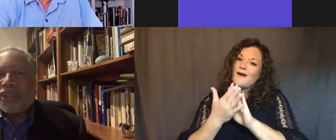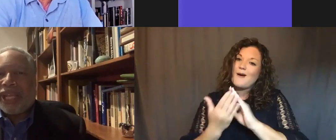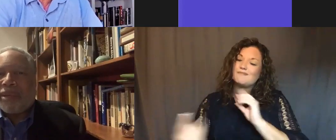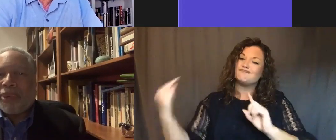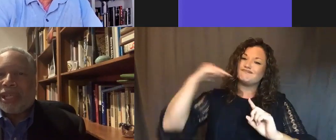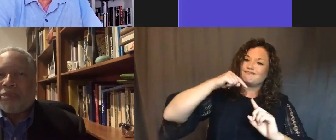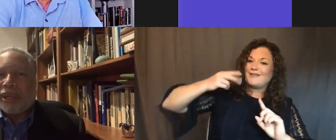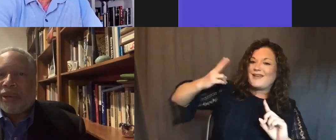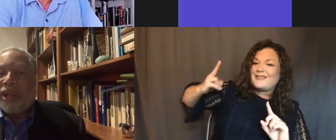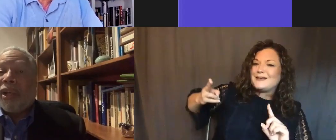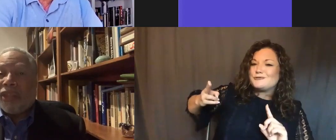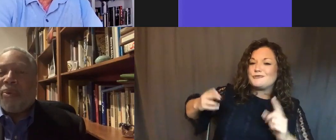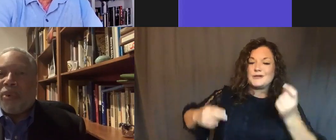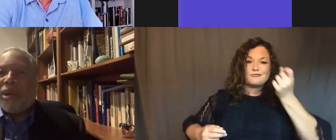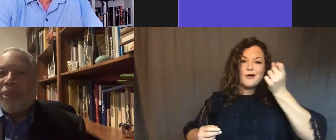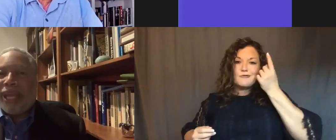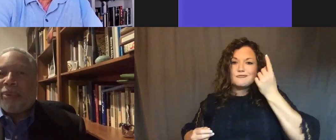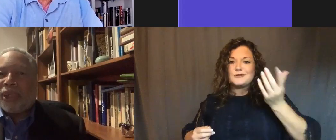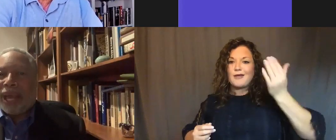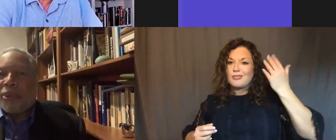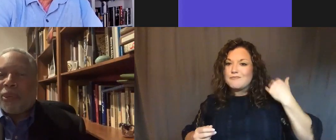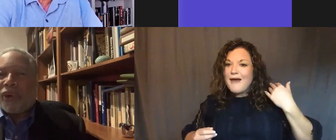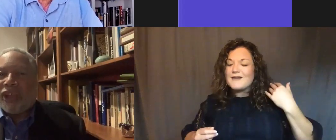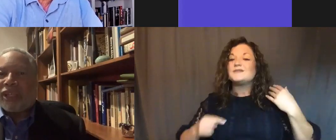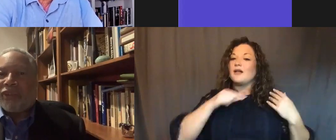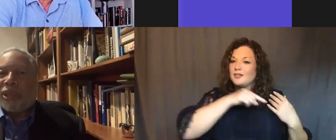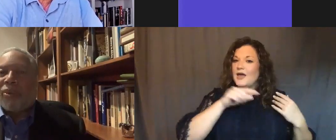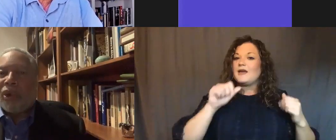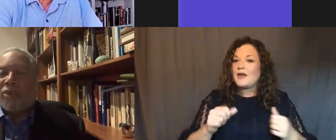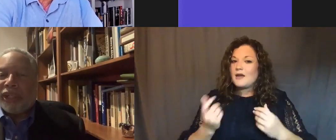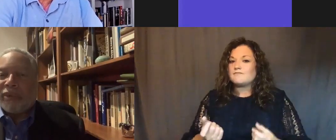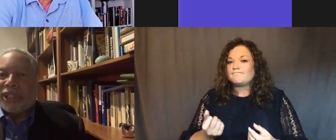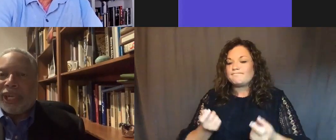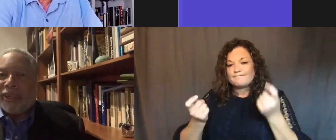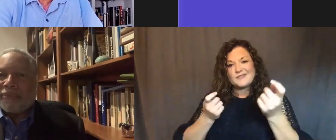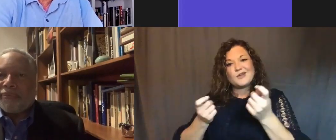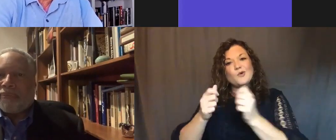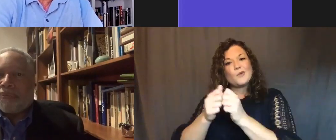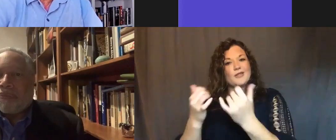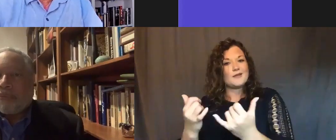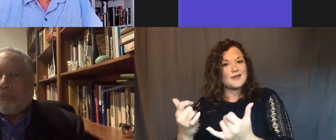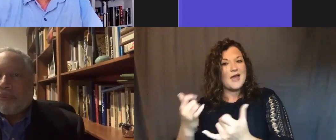understand the past better, they will be able to grapple more effectively with the world we're dealing with today.